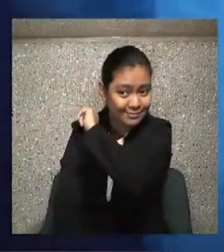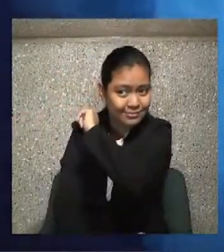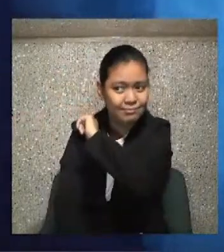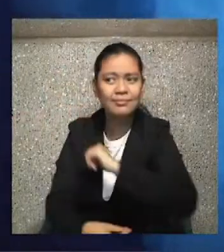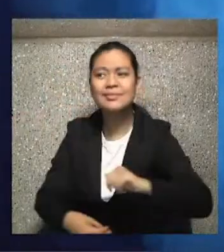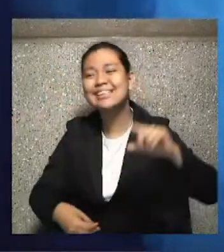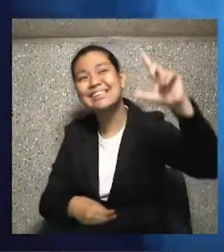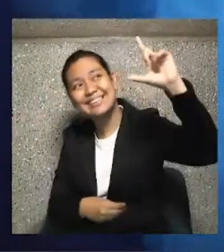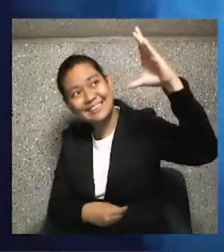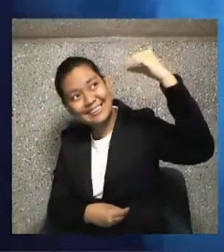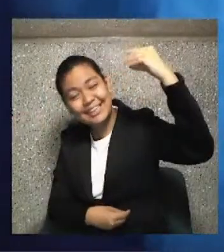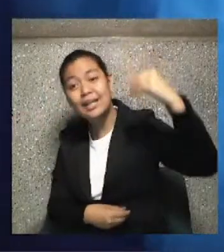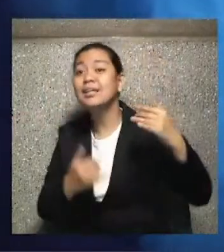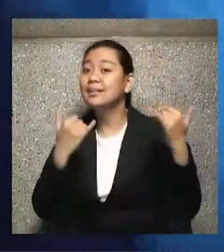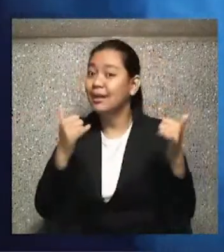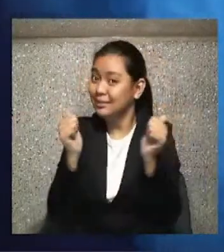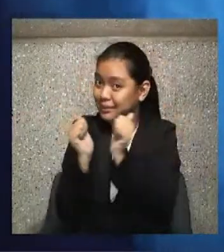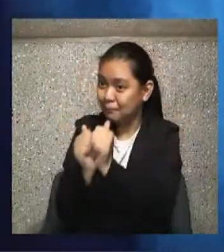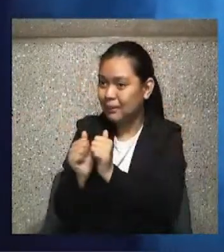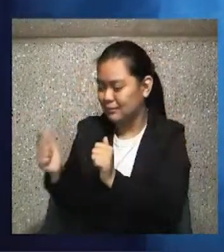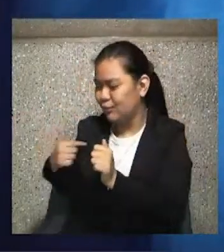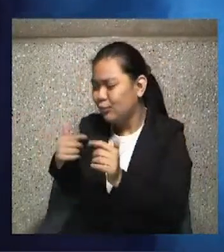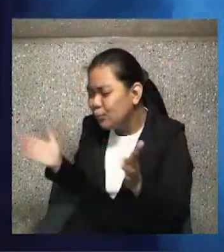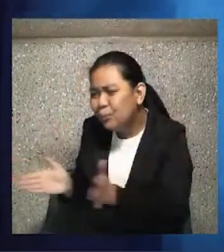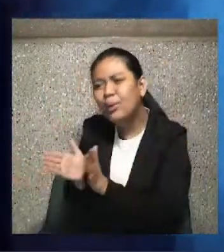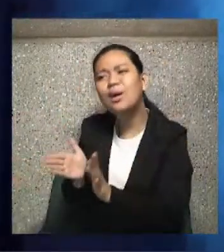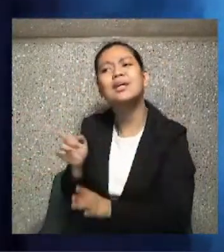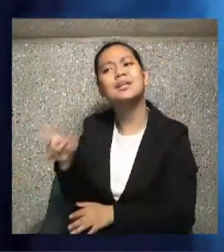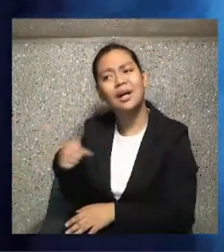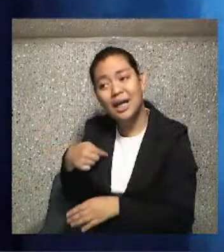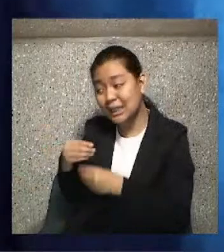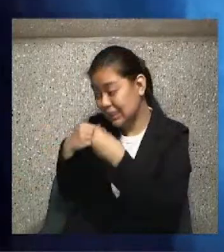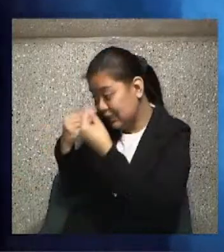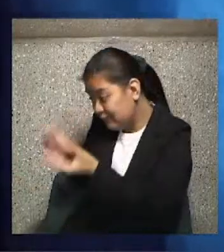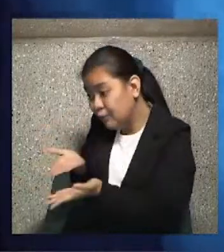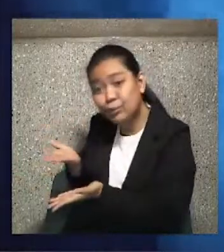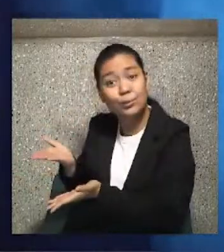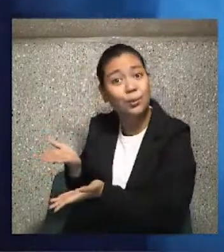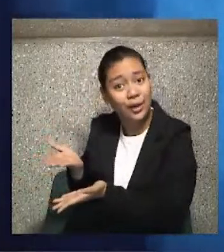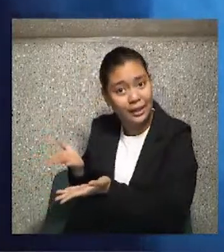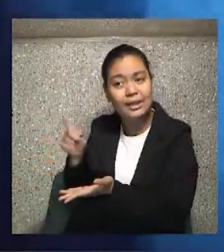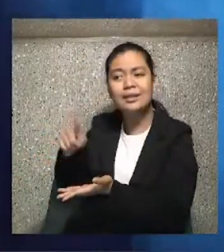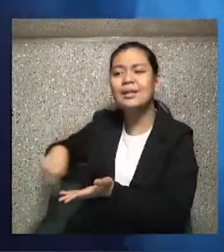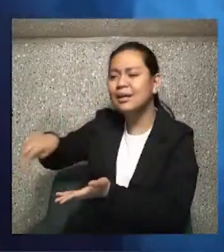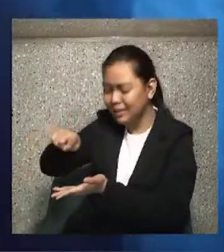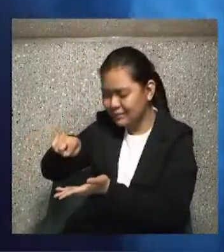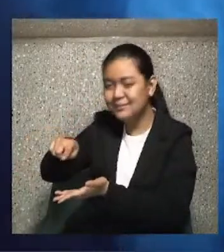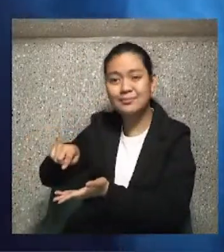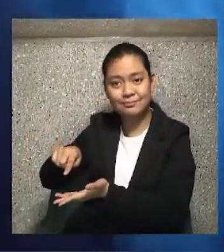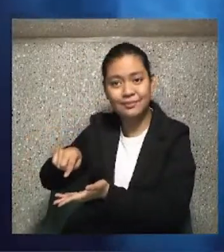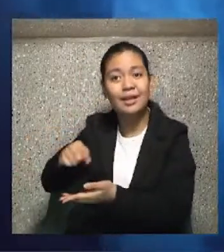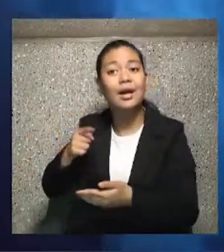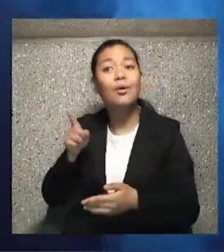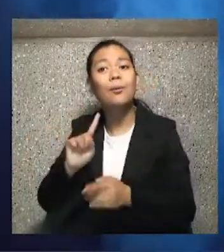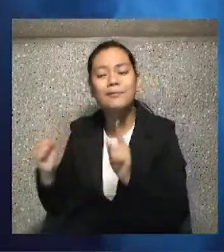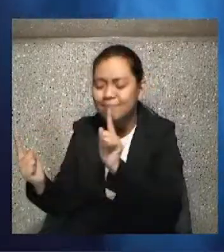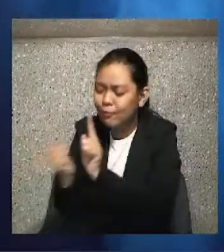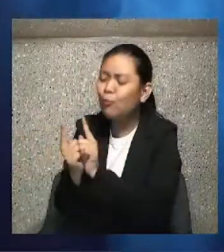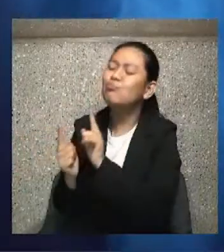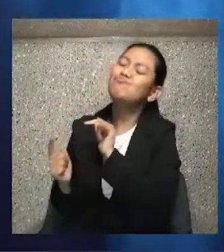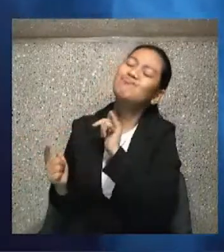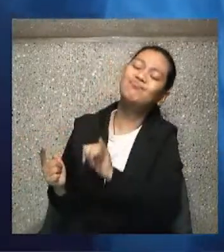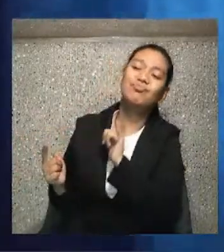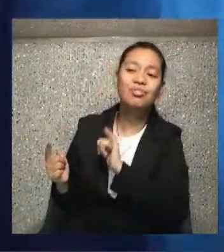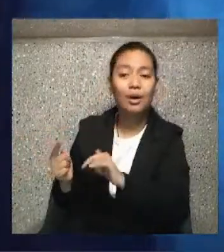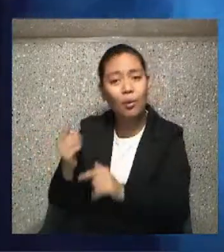That's what the Pope encouraged us to do. Not only to give, but to encounter. And he said, then we become the beggars because